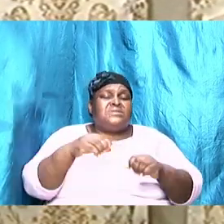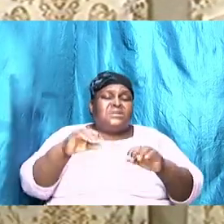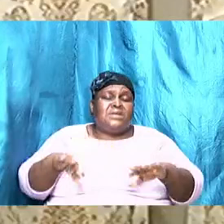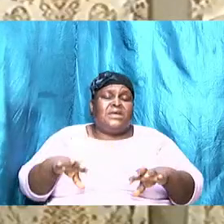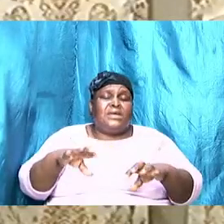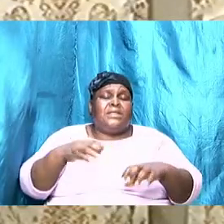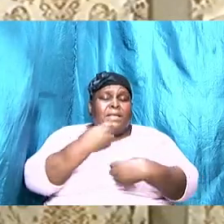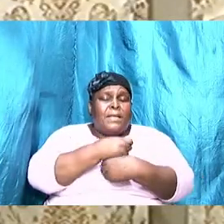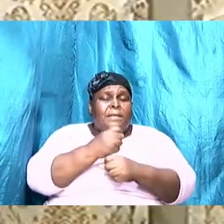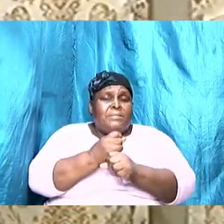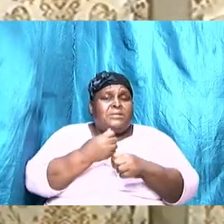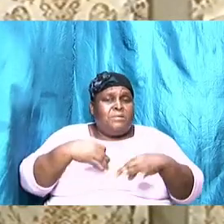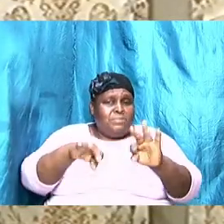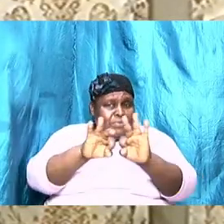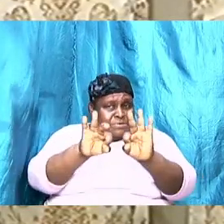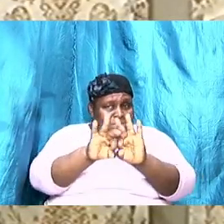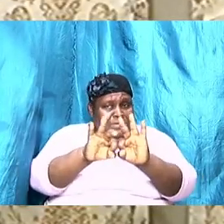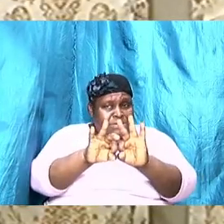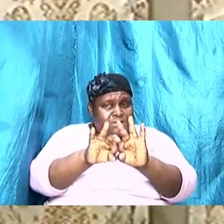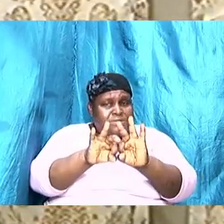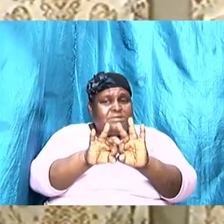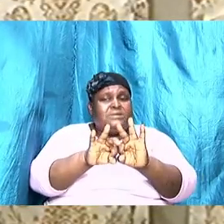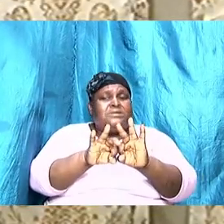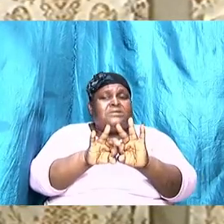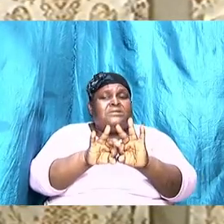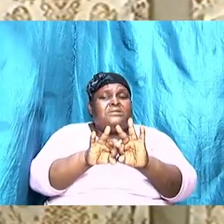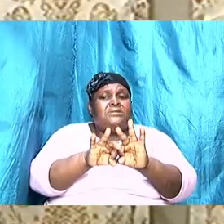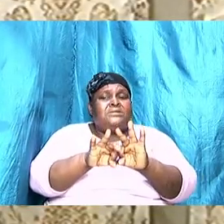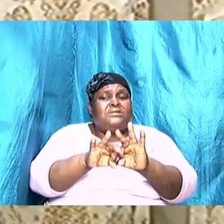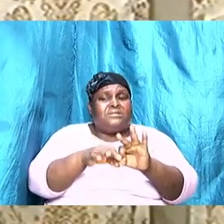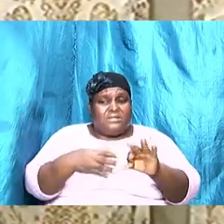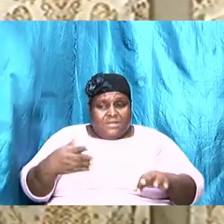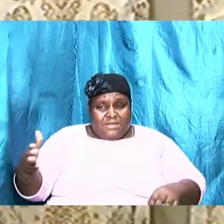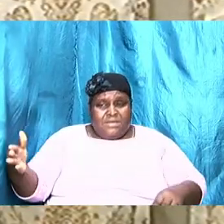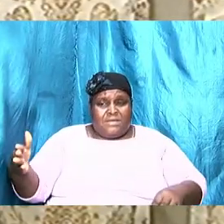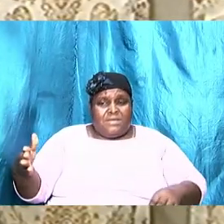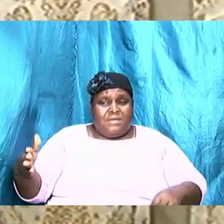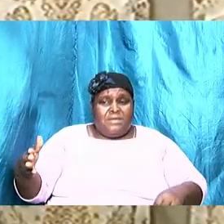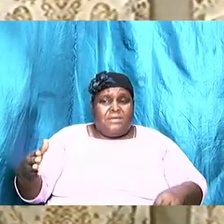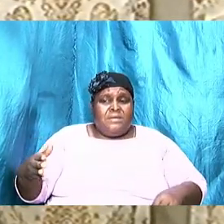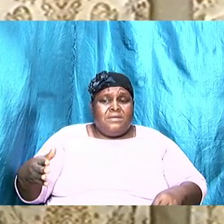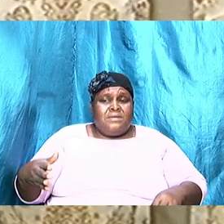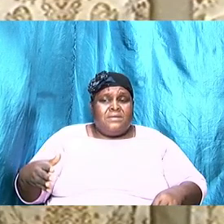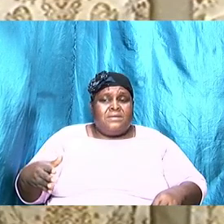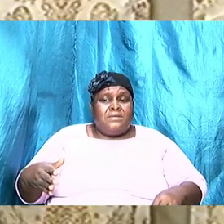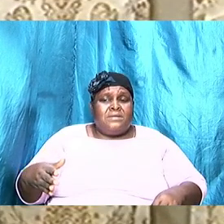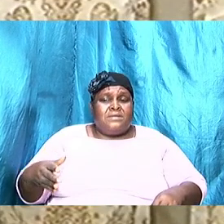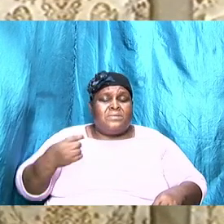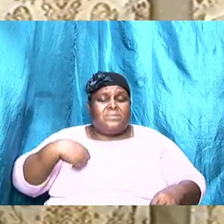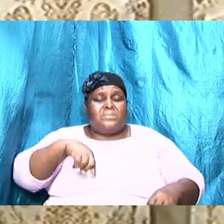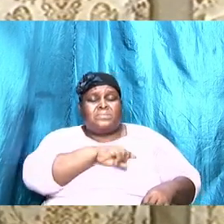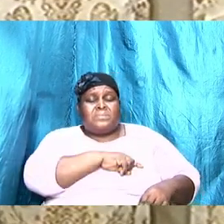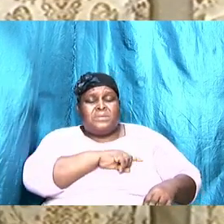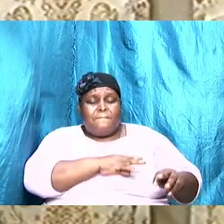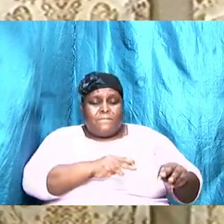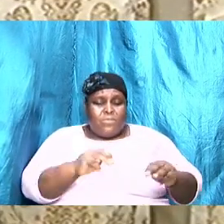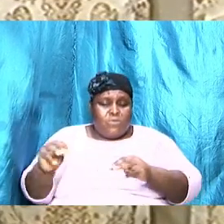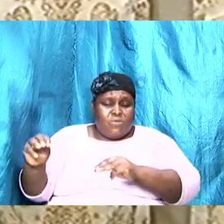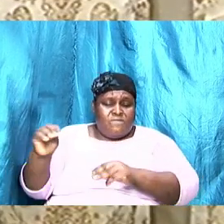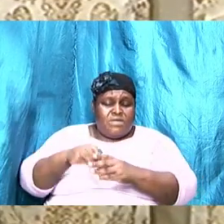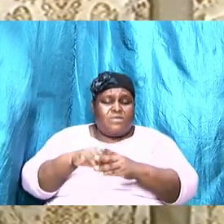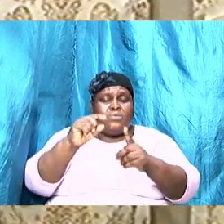so that we can seamlessly move in the word of God,